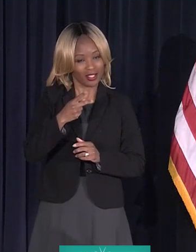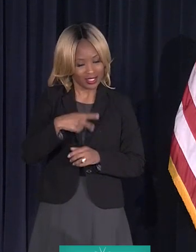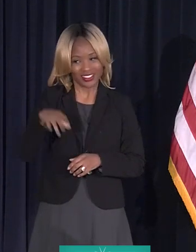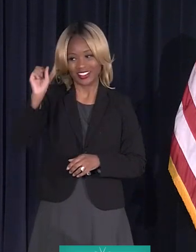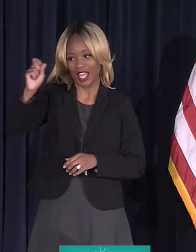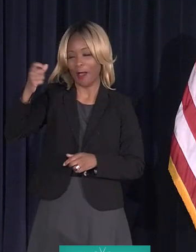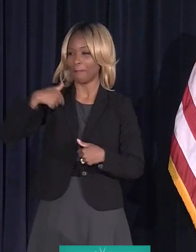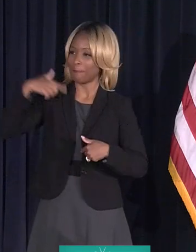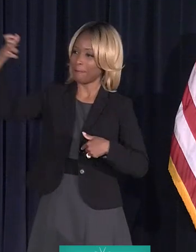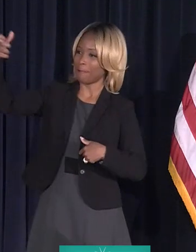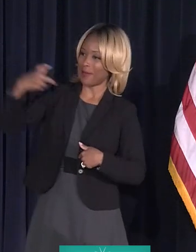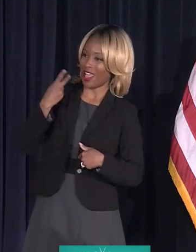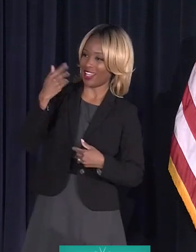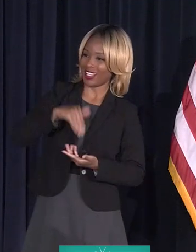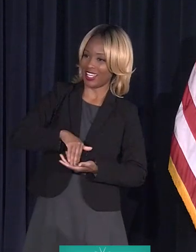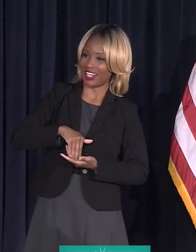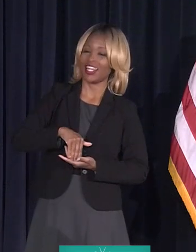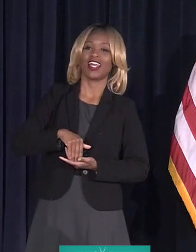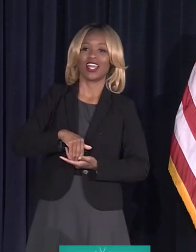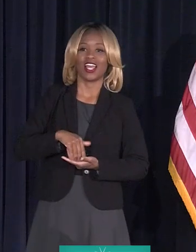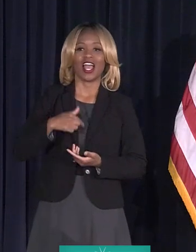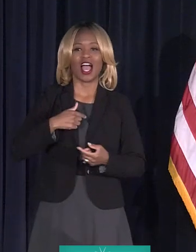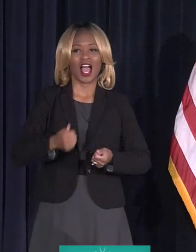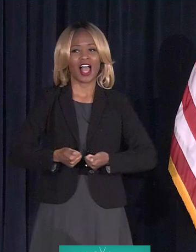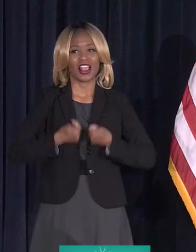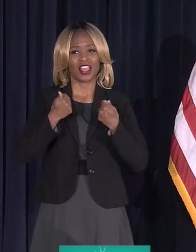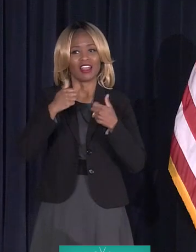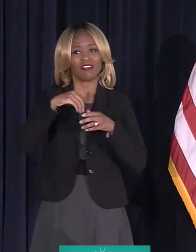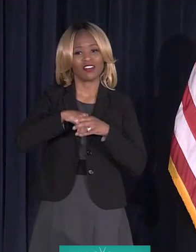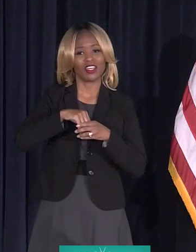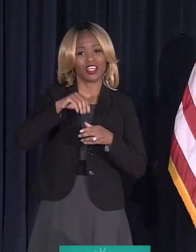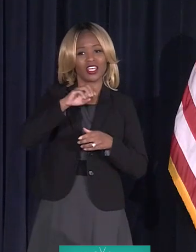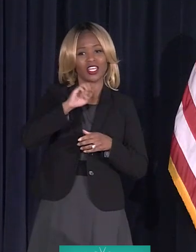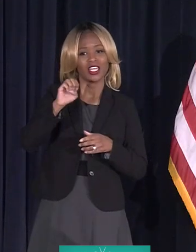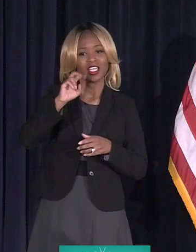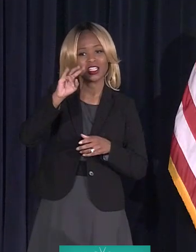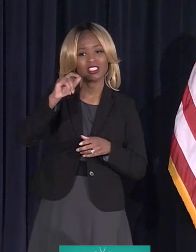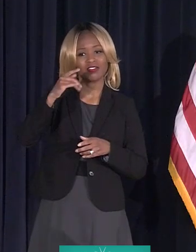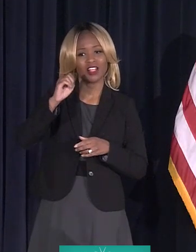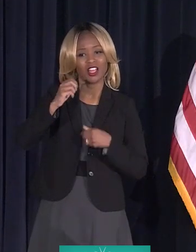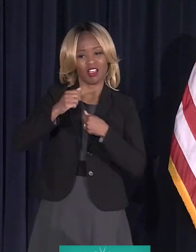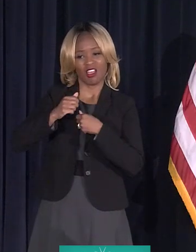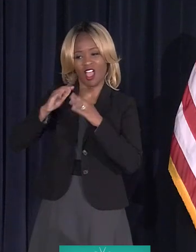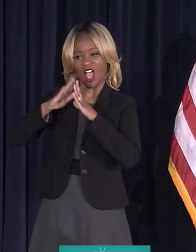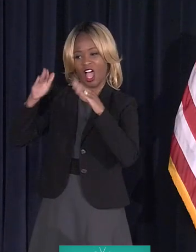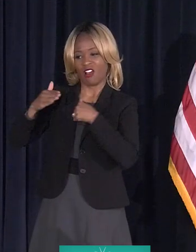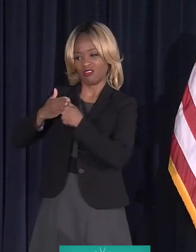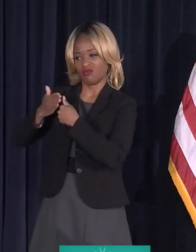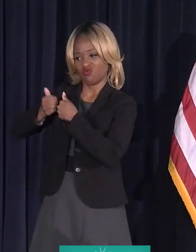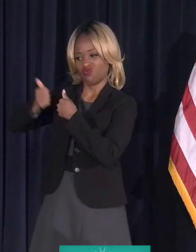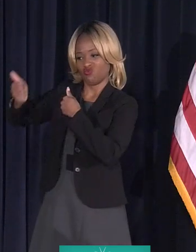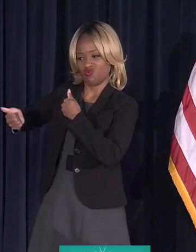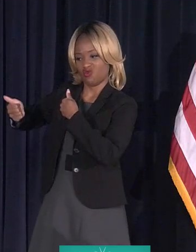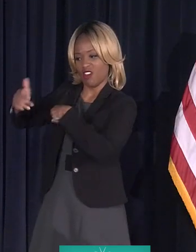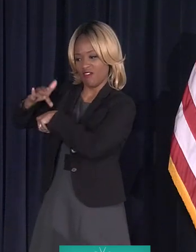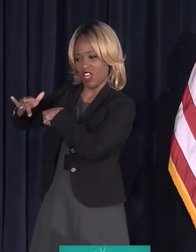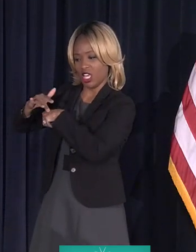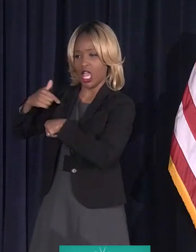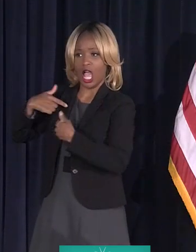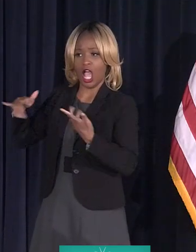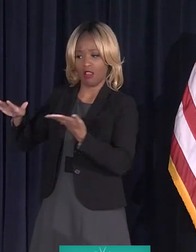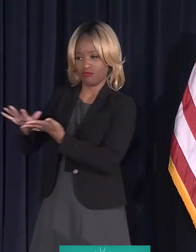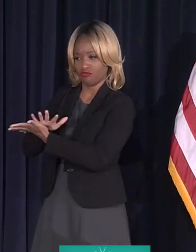Yep. I'm back. Okay. I live in East English Village. I live next door to a house that's vacant. I keep the lawn cut,